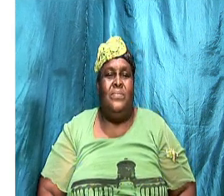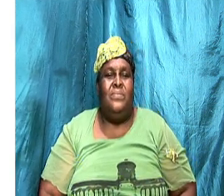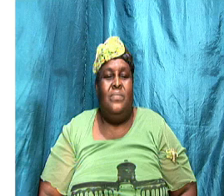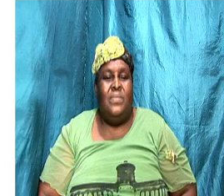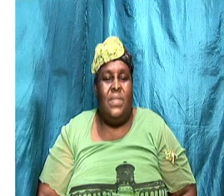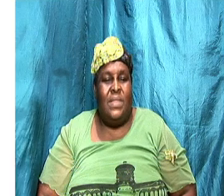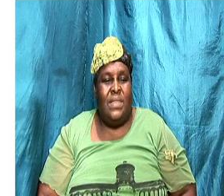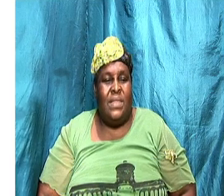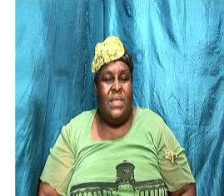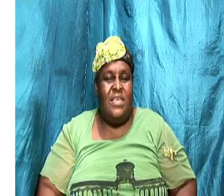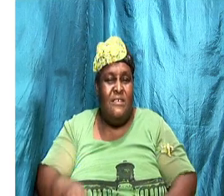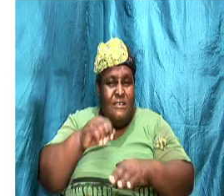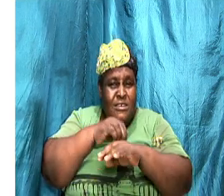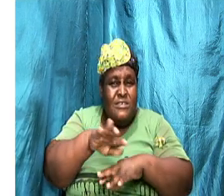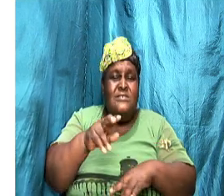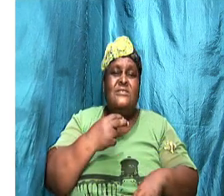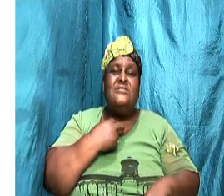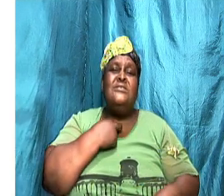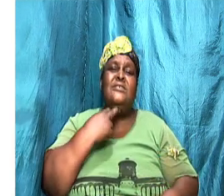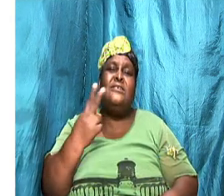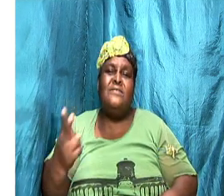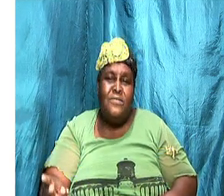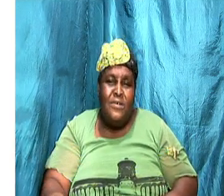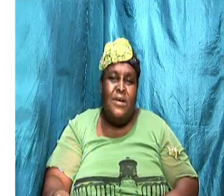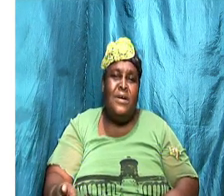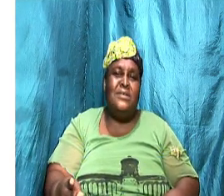say now vice lord babes I love you